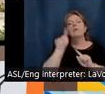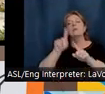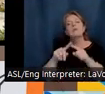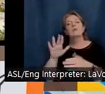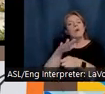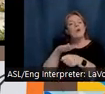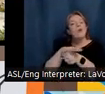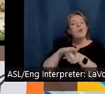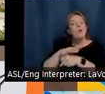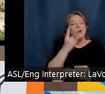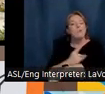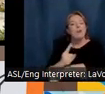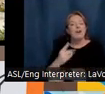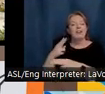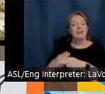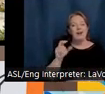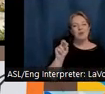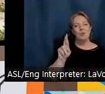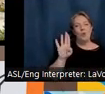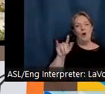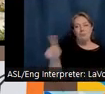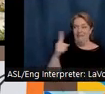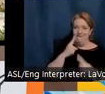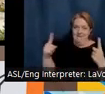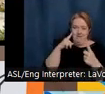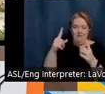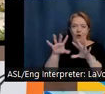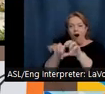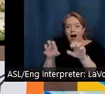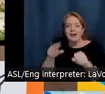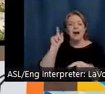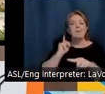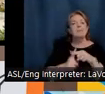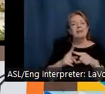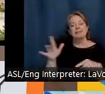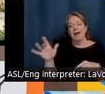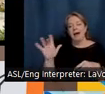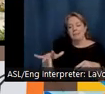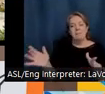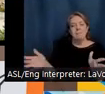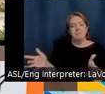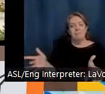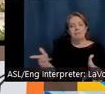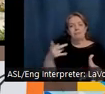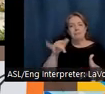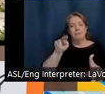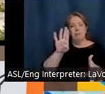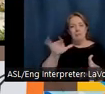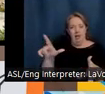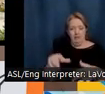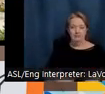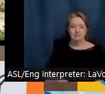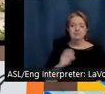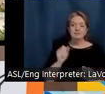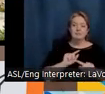its pinball machines and great hot dogs. So, venture to Kirkwood Avenue, the most iconic street in Bloomington, and you